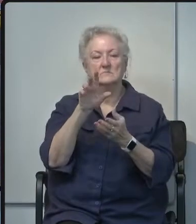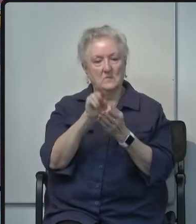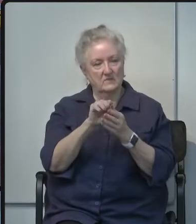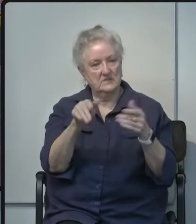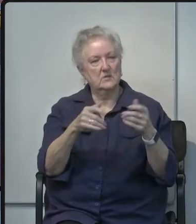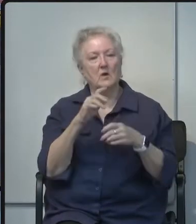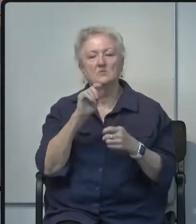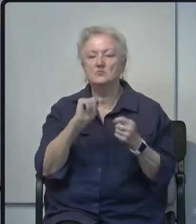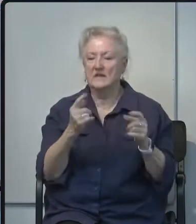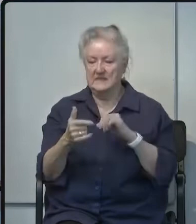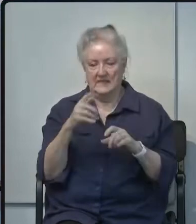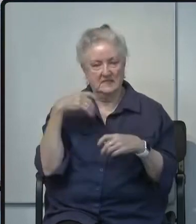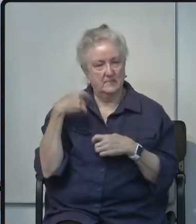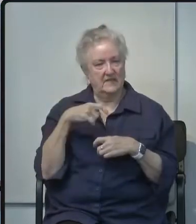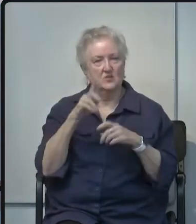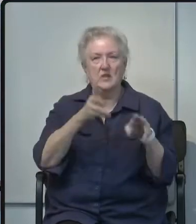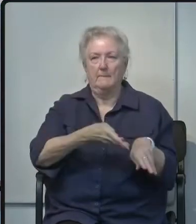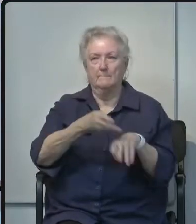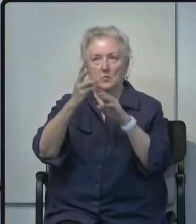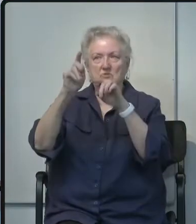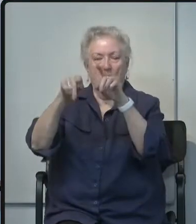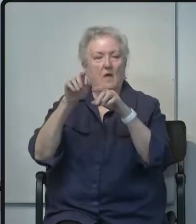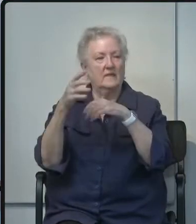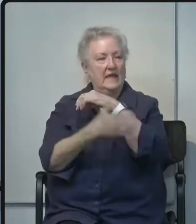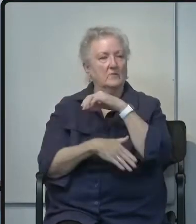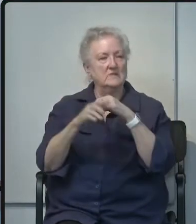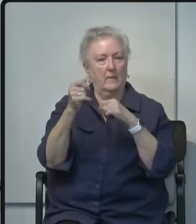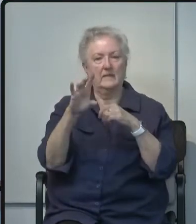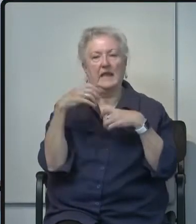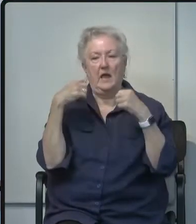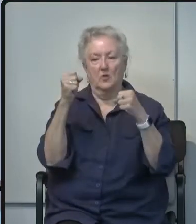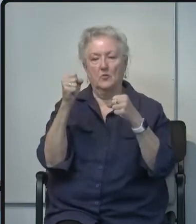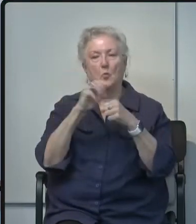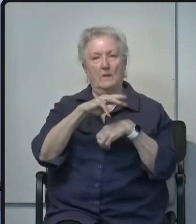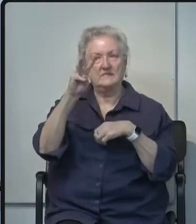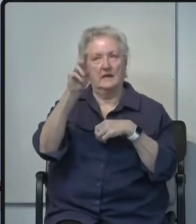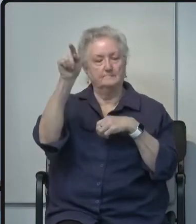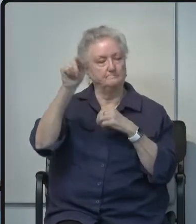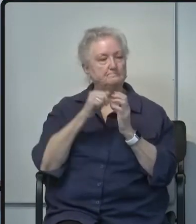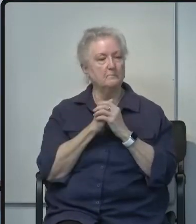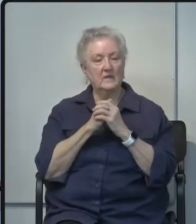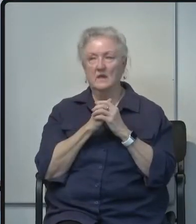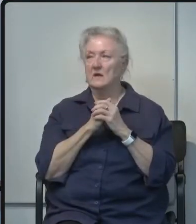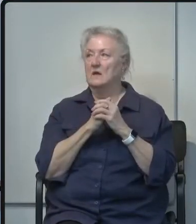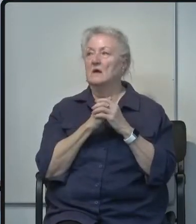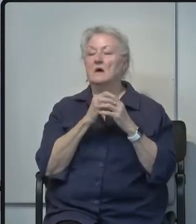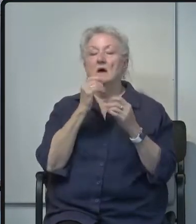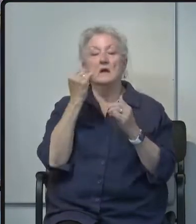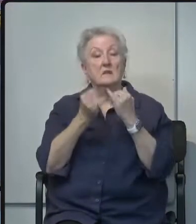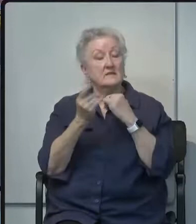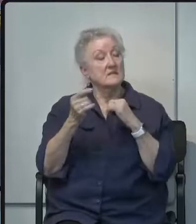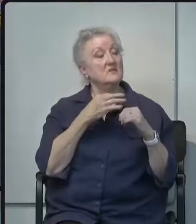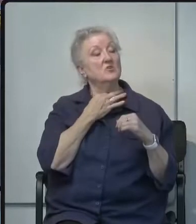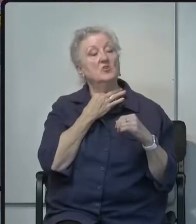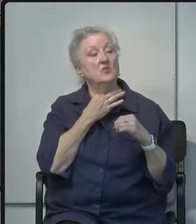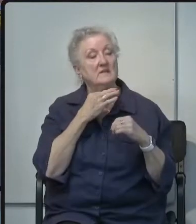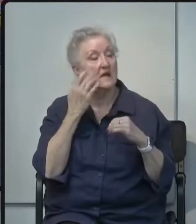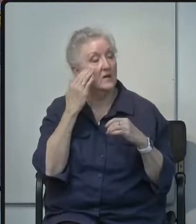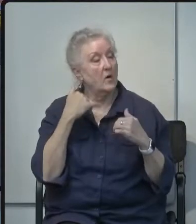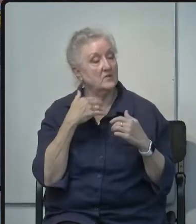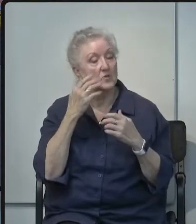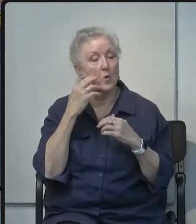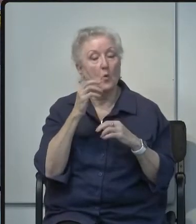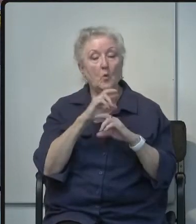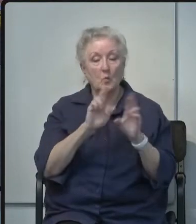and posted on the county's public health website great um and i'm just lastly i'm curious about i know the ready sbc